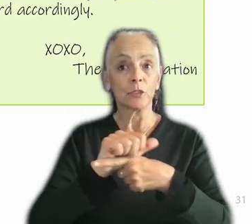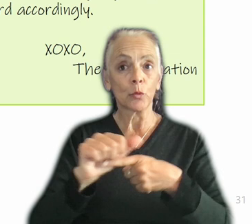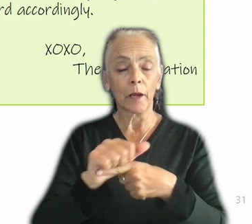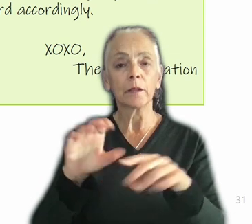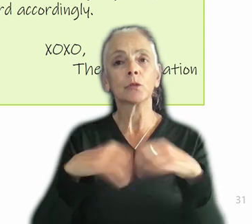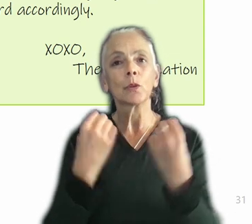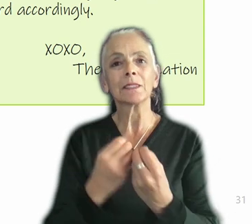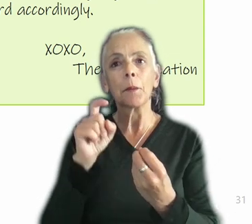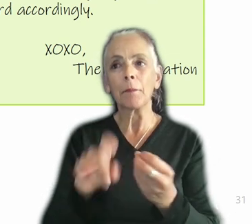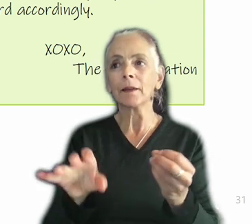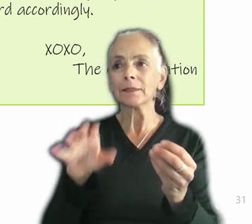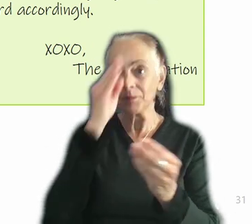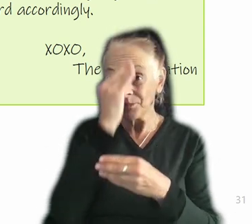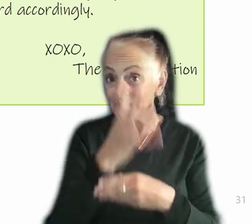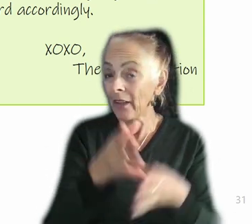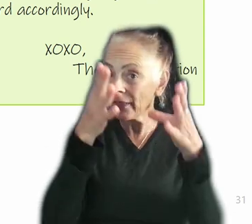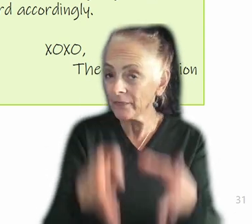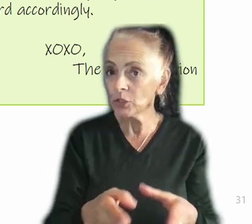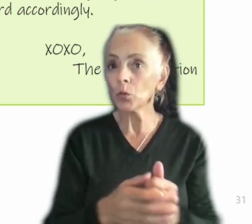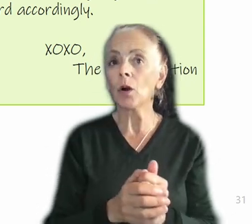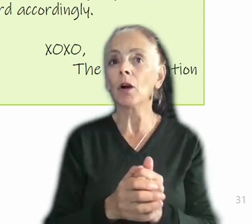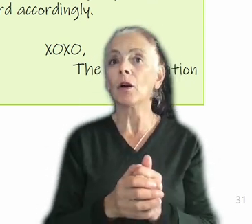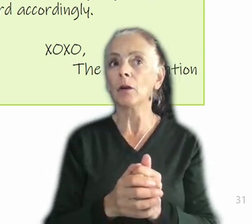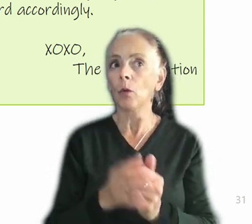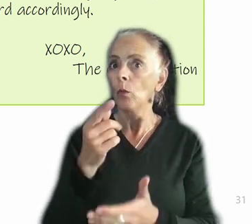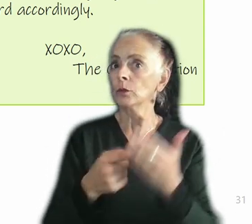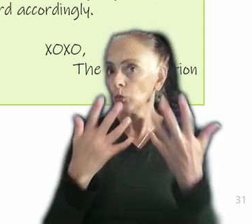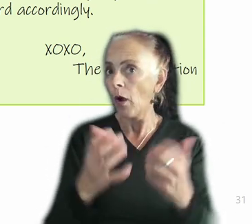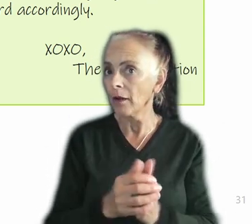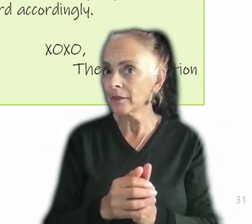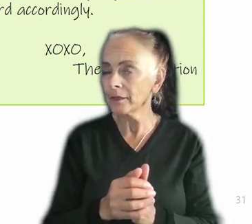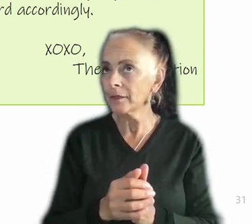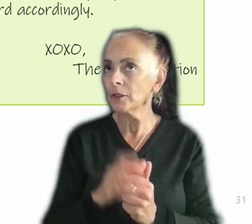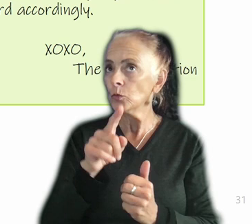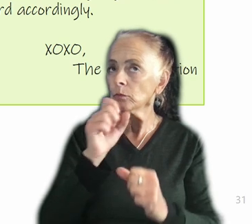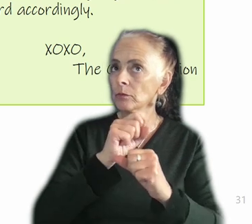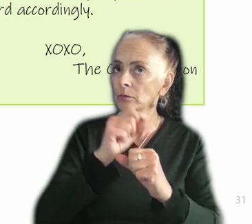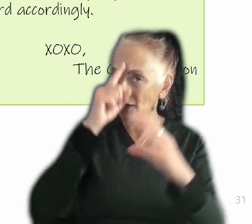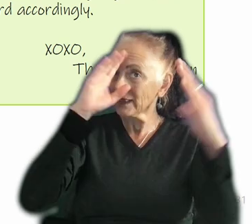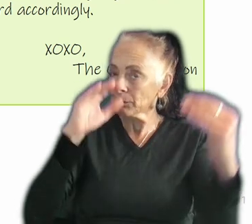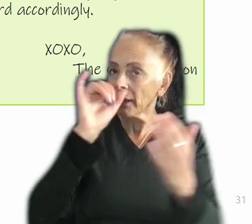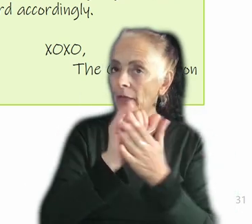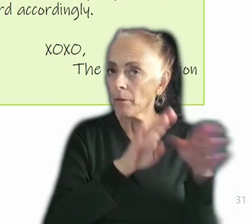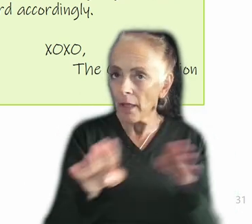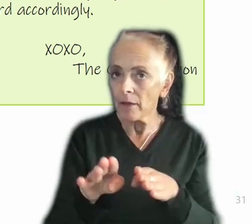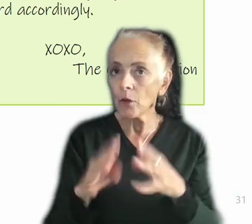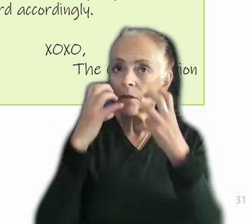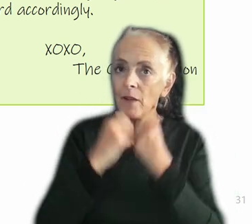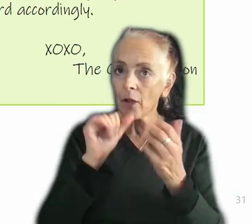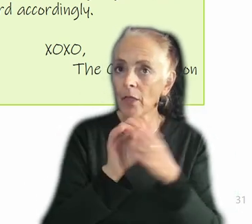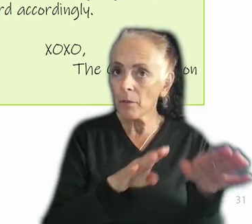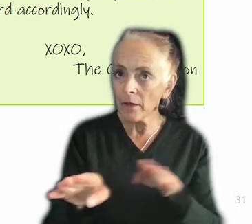to the individual that you are looking for this behavior, that you expect this behavior, that you value this behavior. And then the